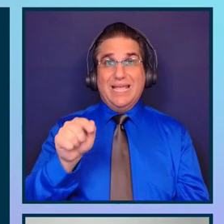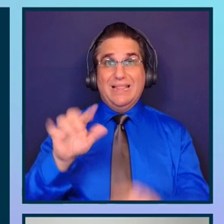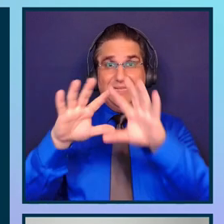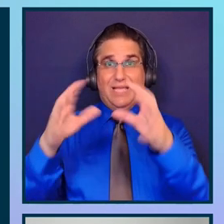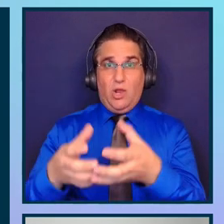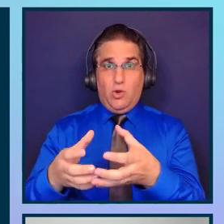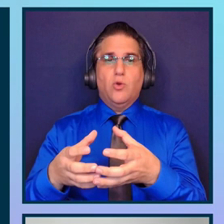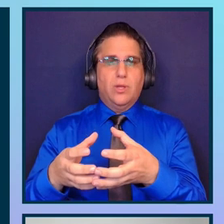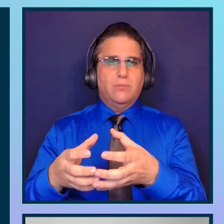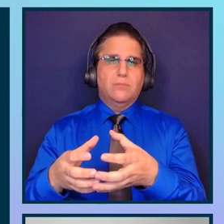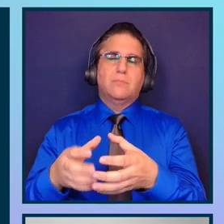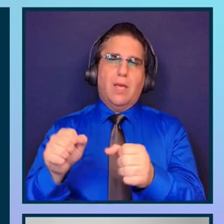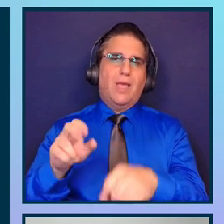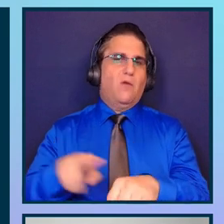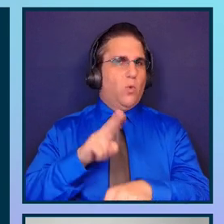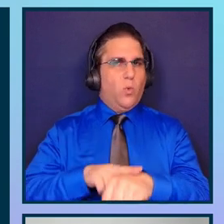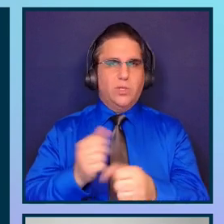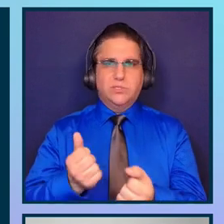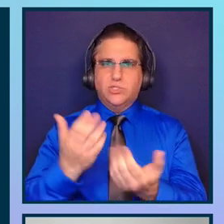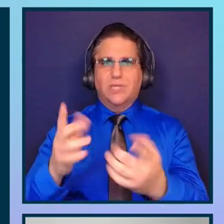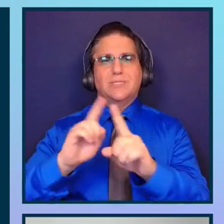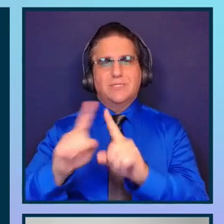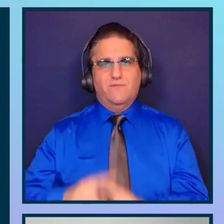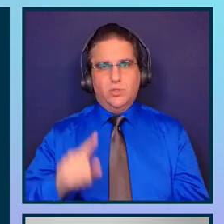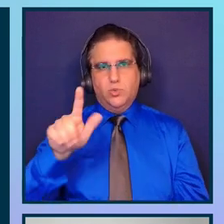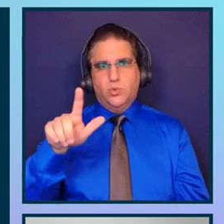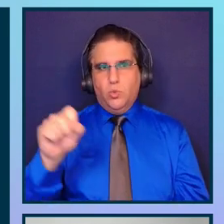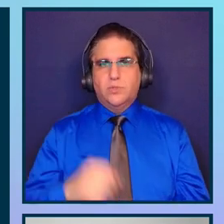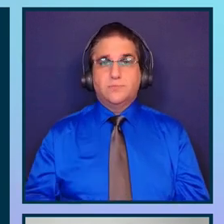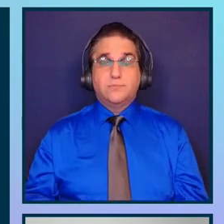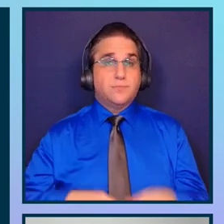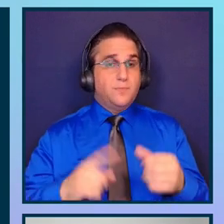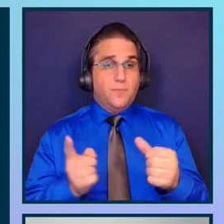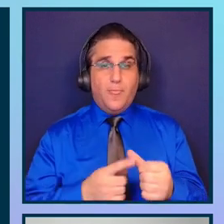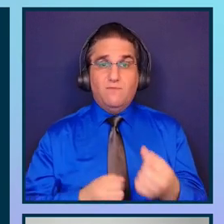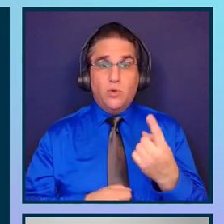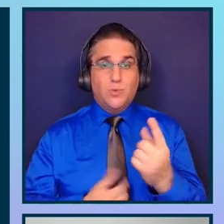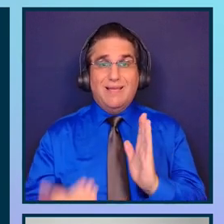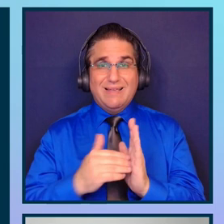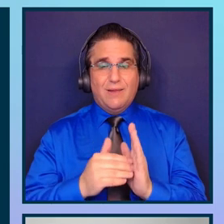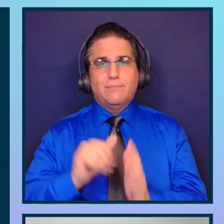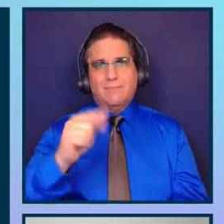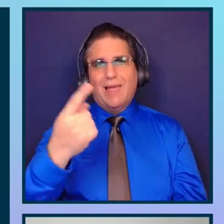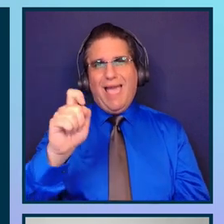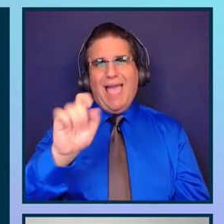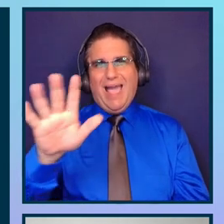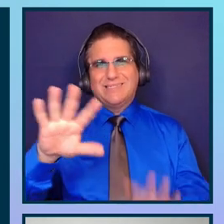I can, of course, suggest different features. The first one, again, we are back to the AXE family.